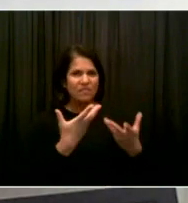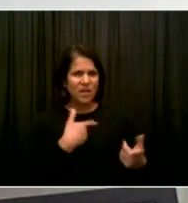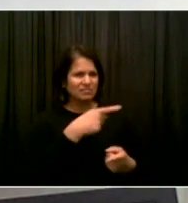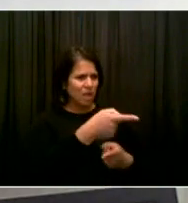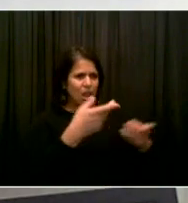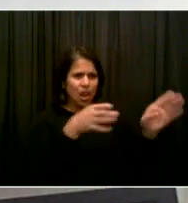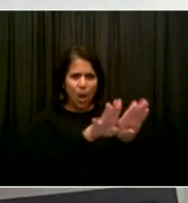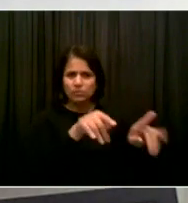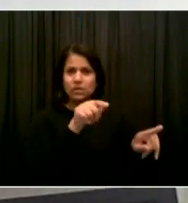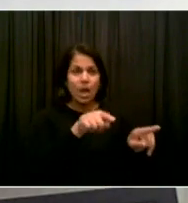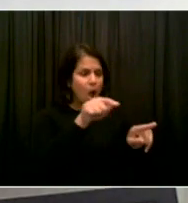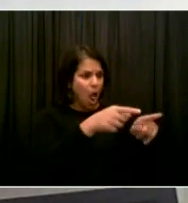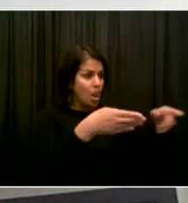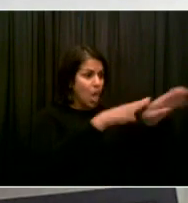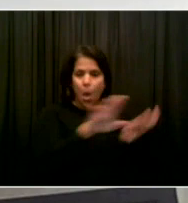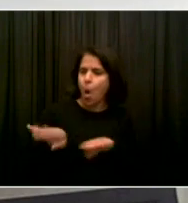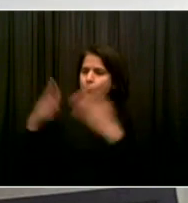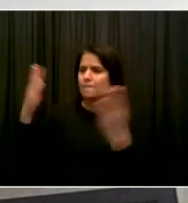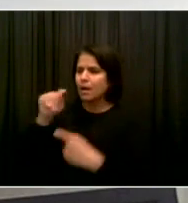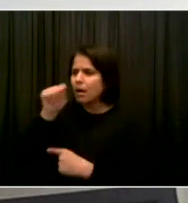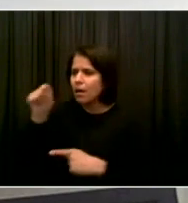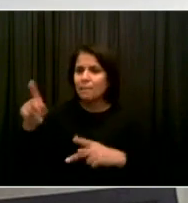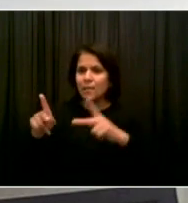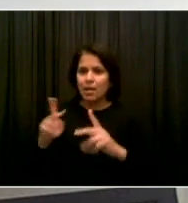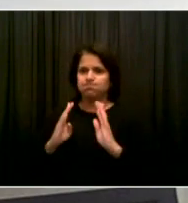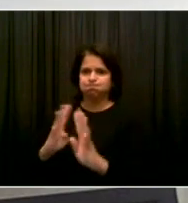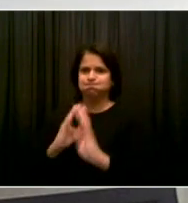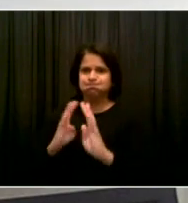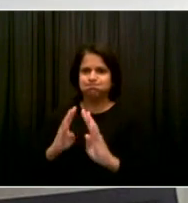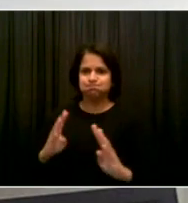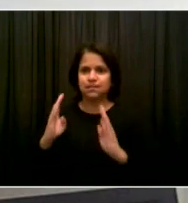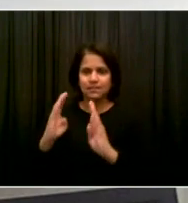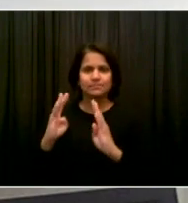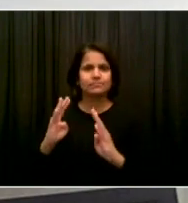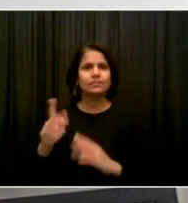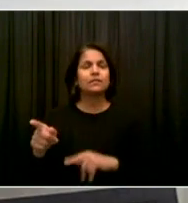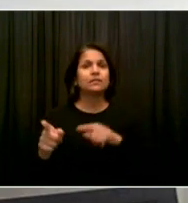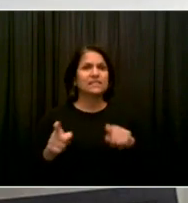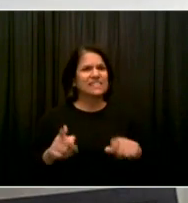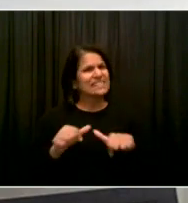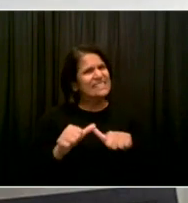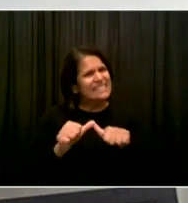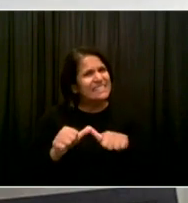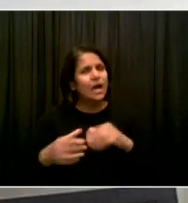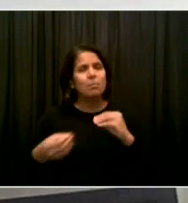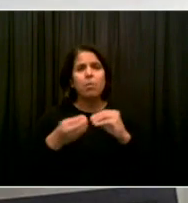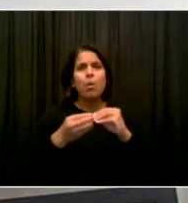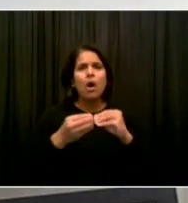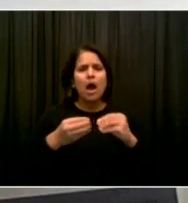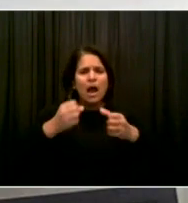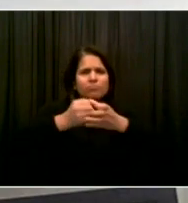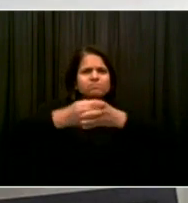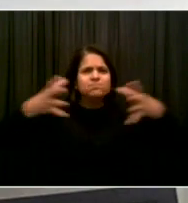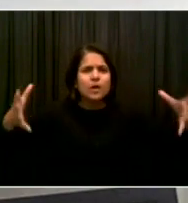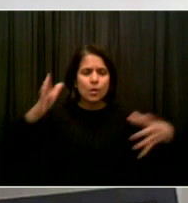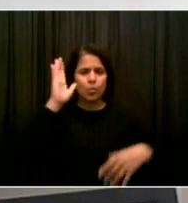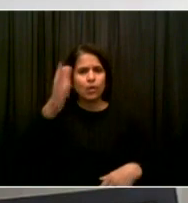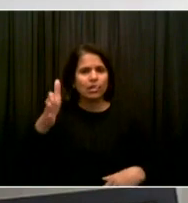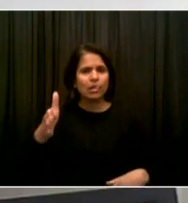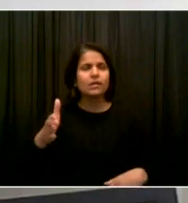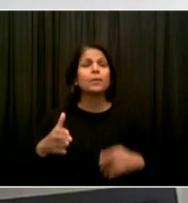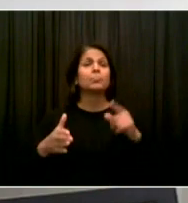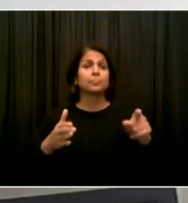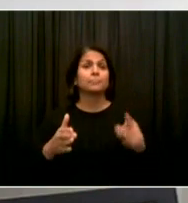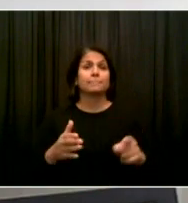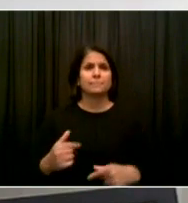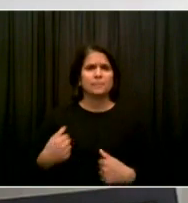Yorkers in the greatest of need. We're going to keep expanding to meet that need. Uh, and I feel really confident that New Yorkers this